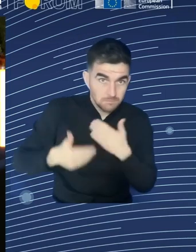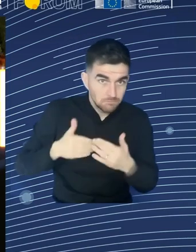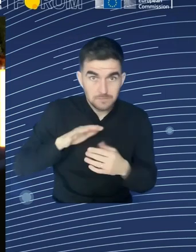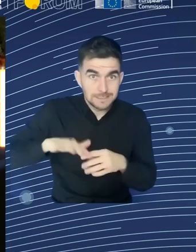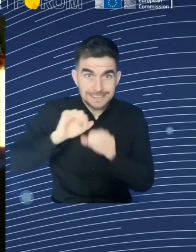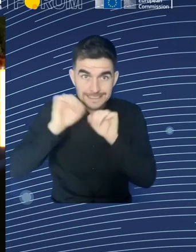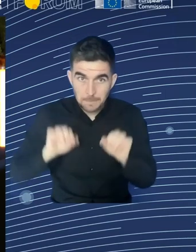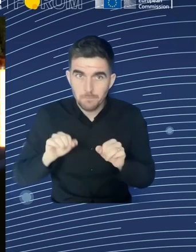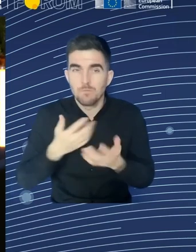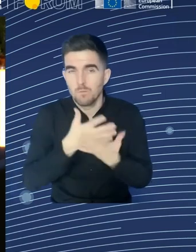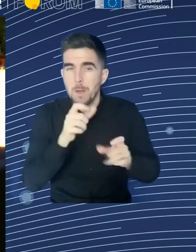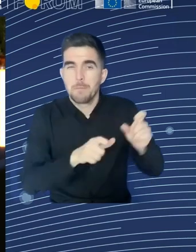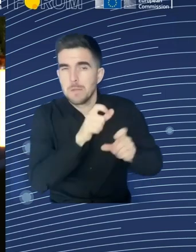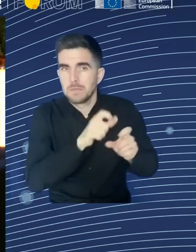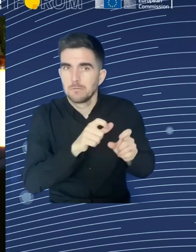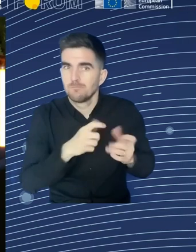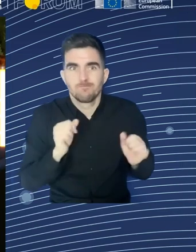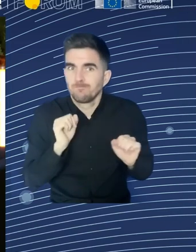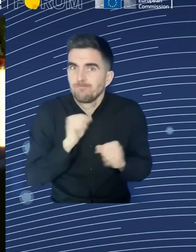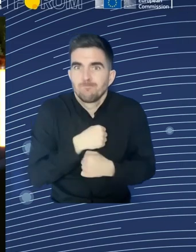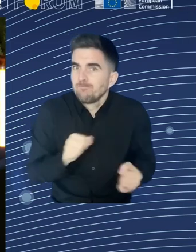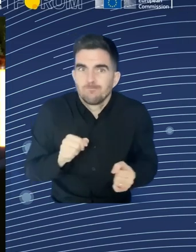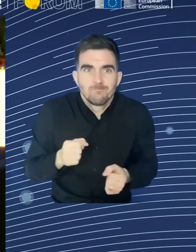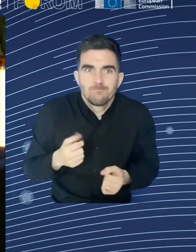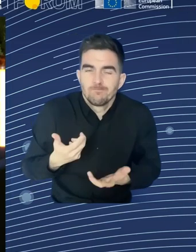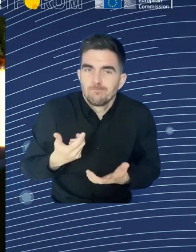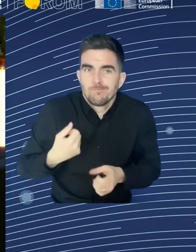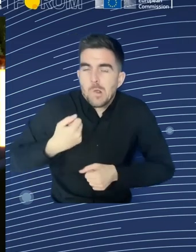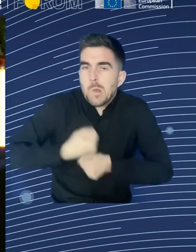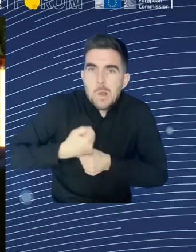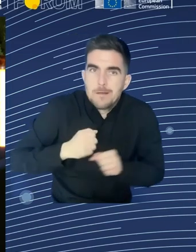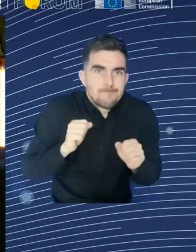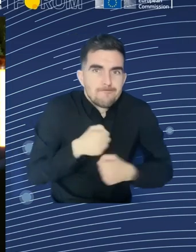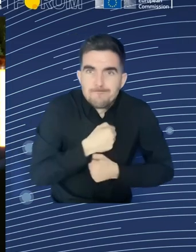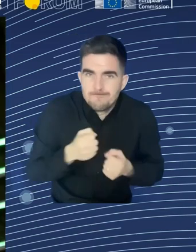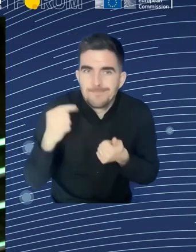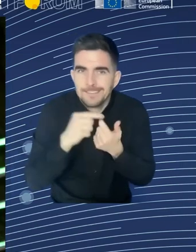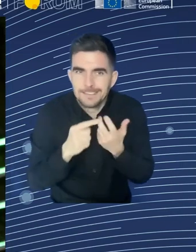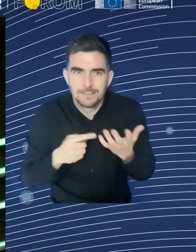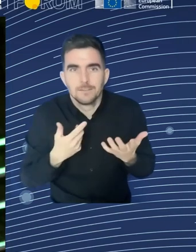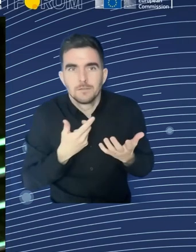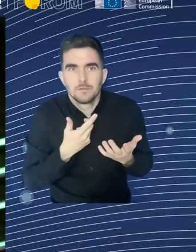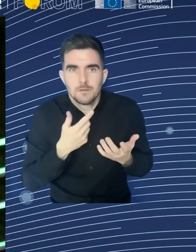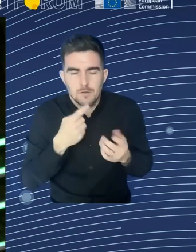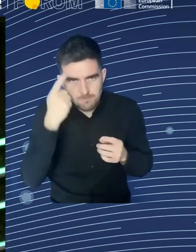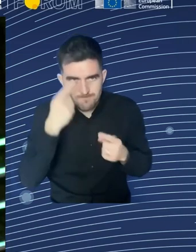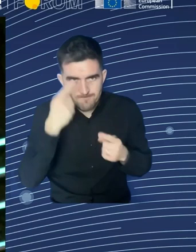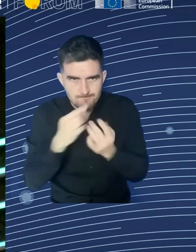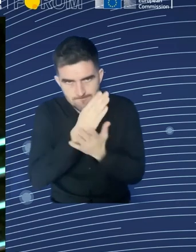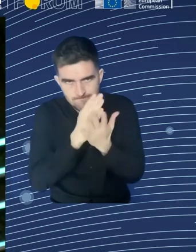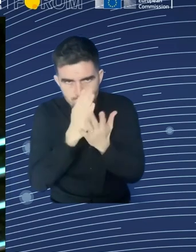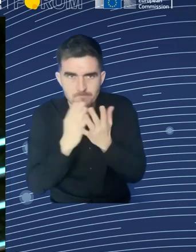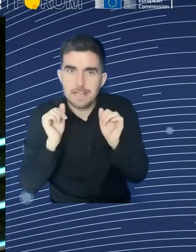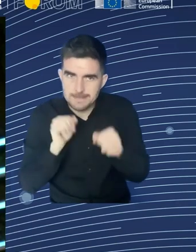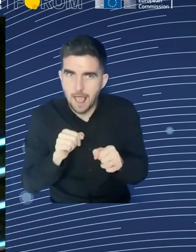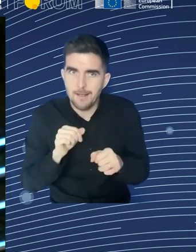indeed that we try now to reach out really quick to people falling into long-term